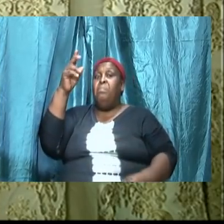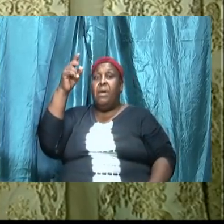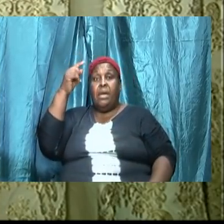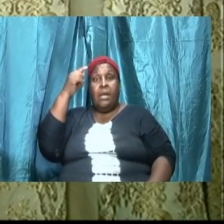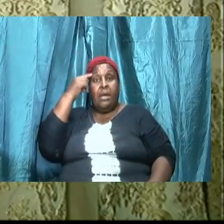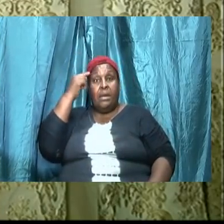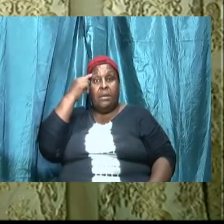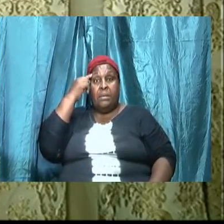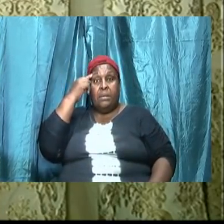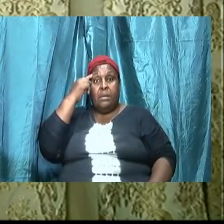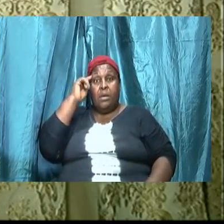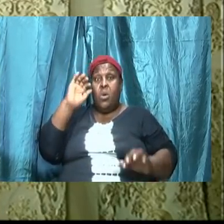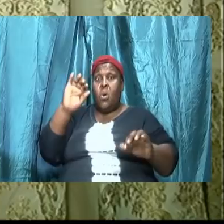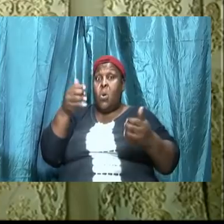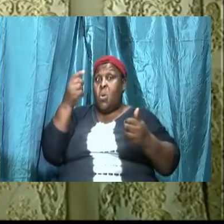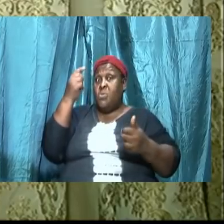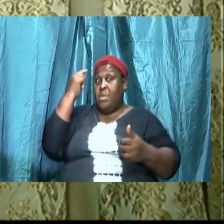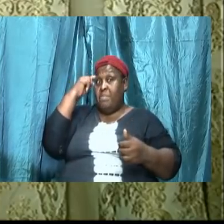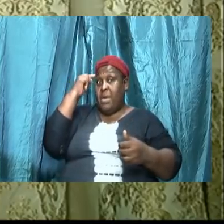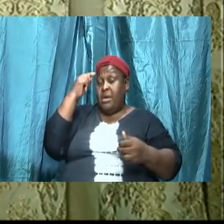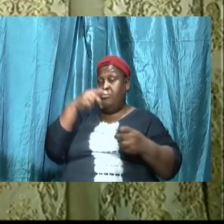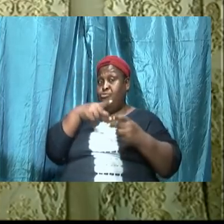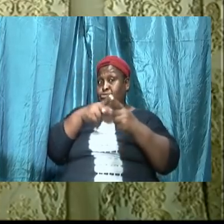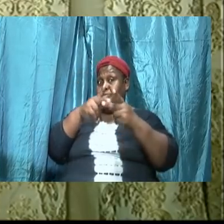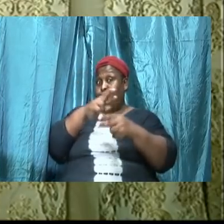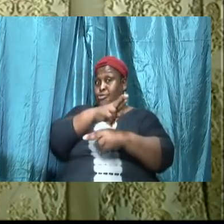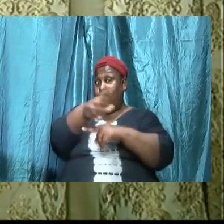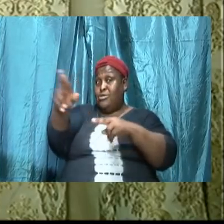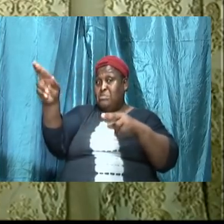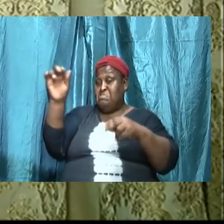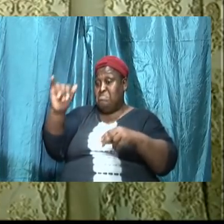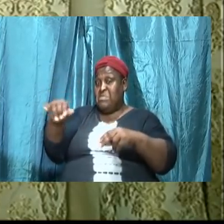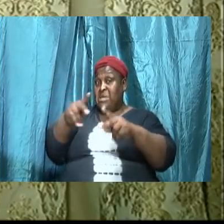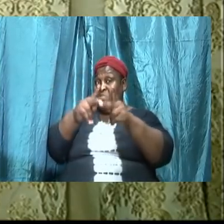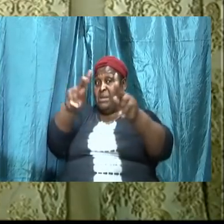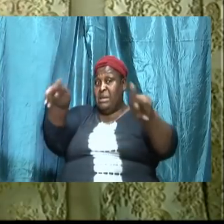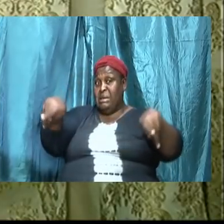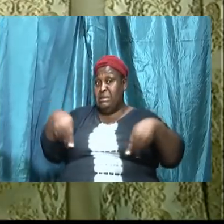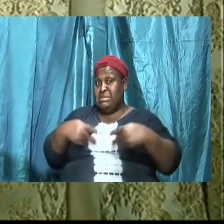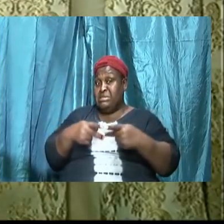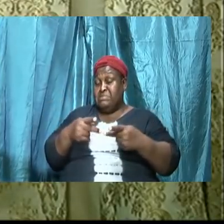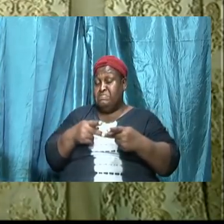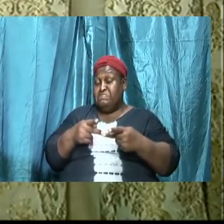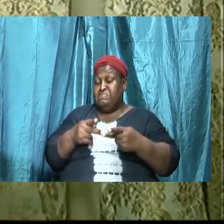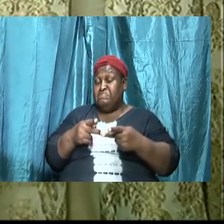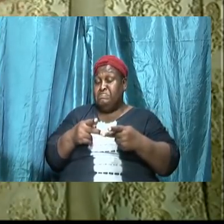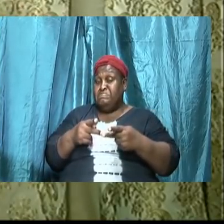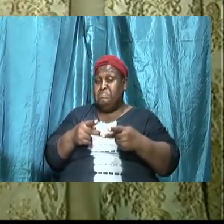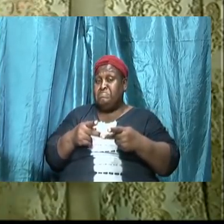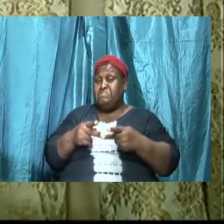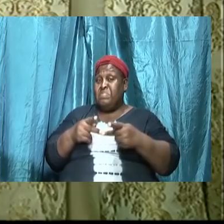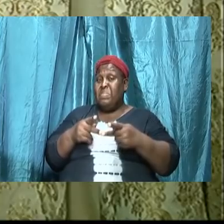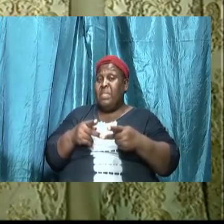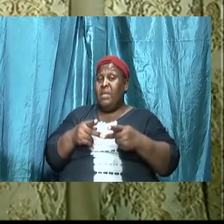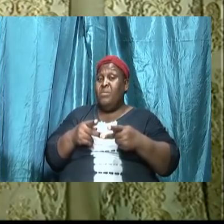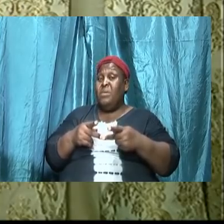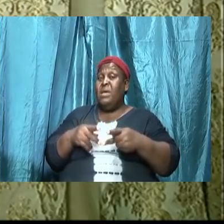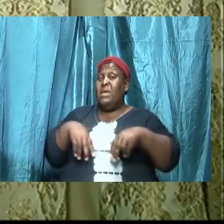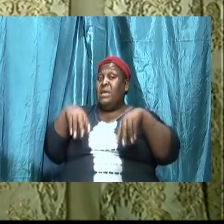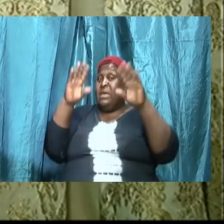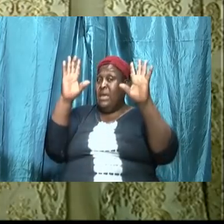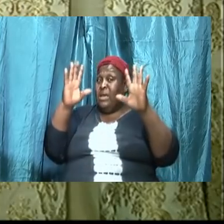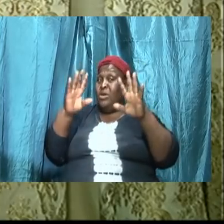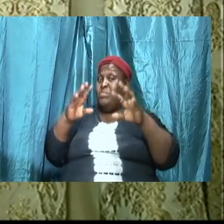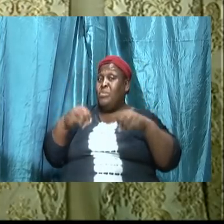some folks right now as I speak and it is because we have yielded up groans and territory to the devil to